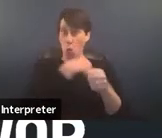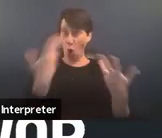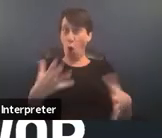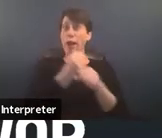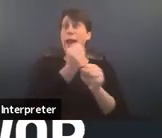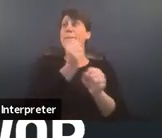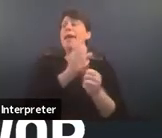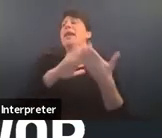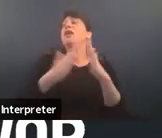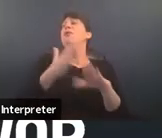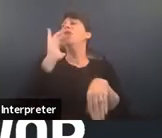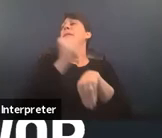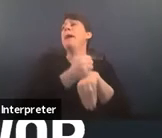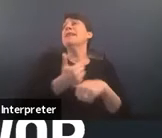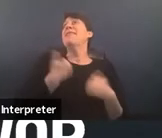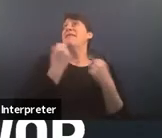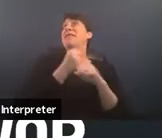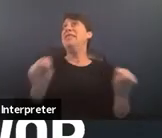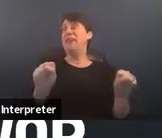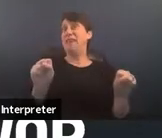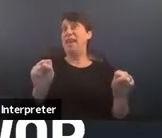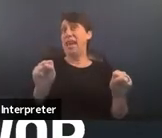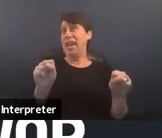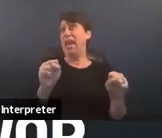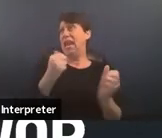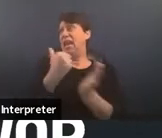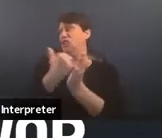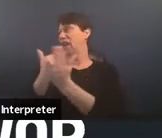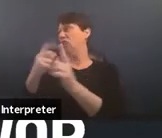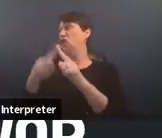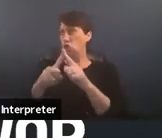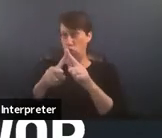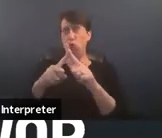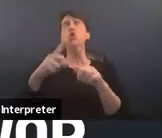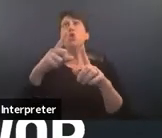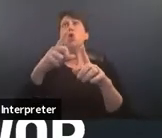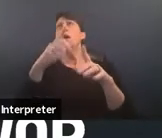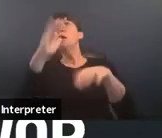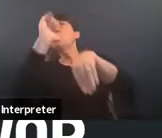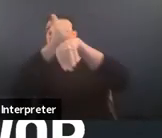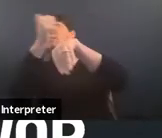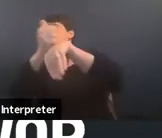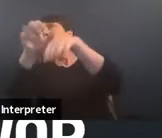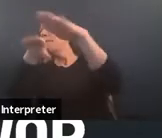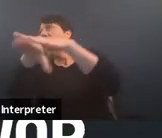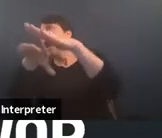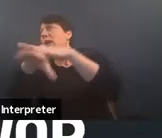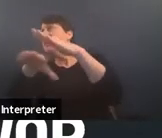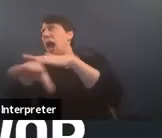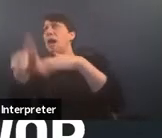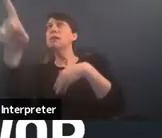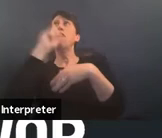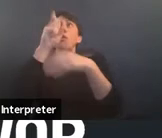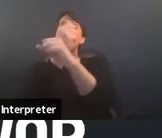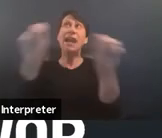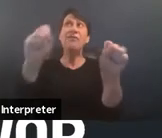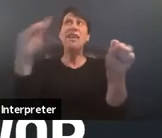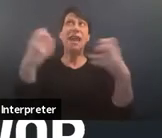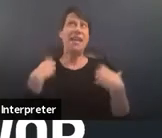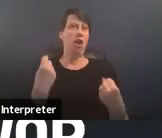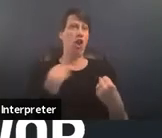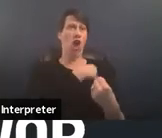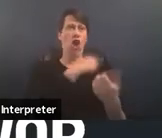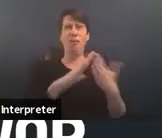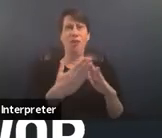-saving interventions to reduce violence to access safety and to heal ourselves in our communities we don't need